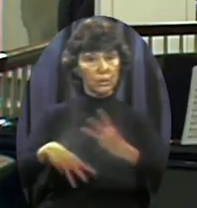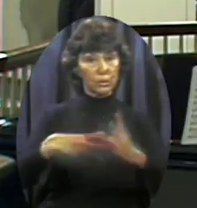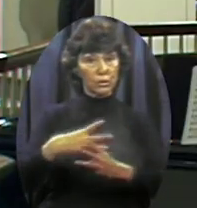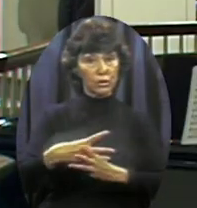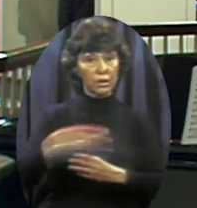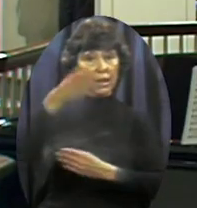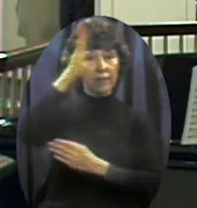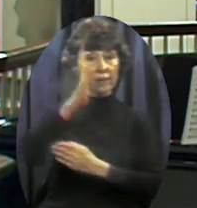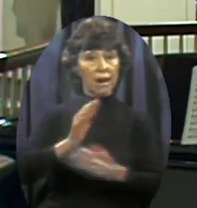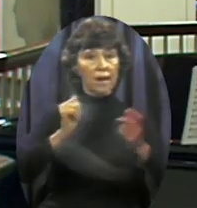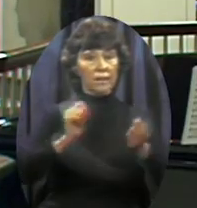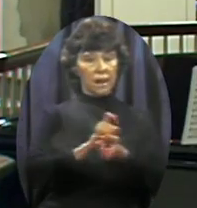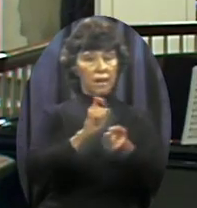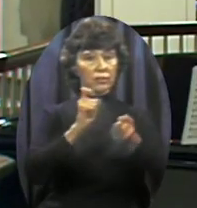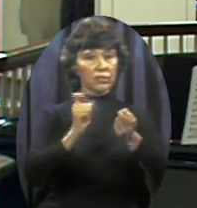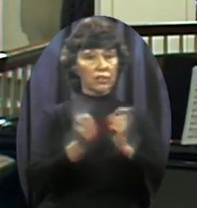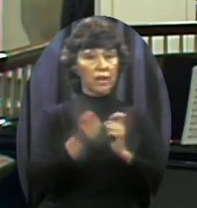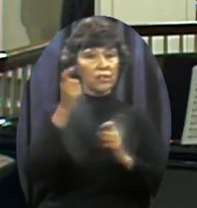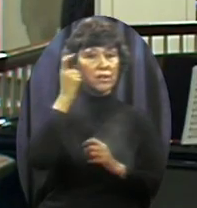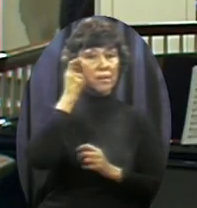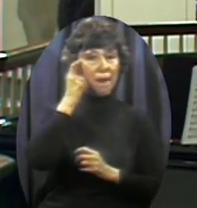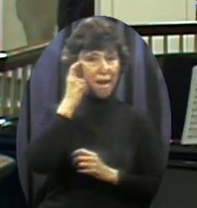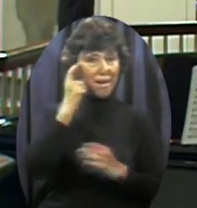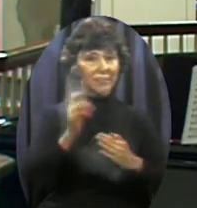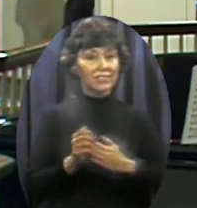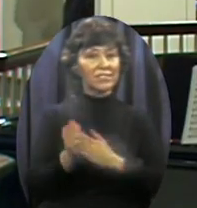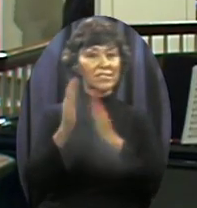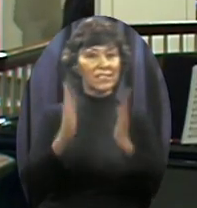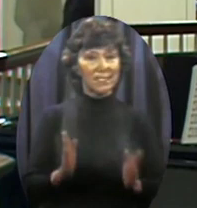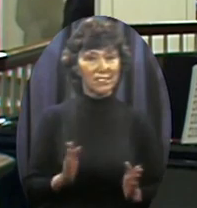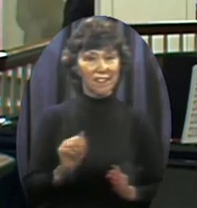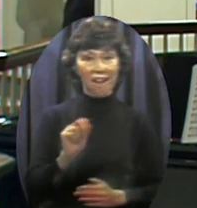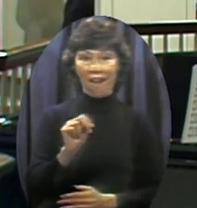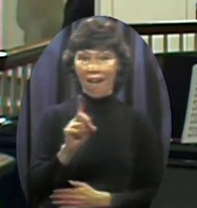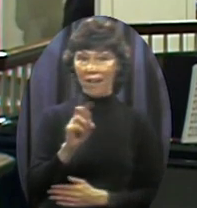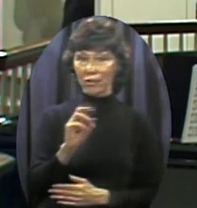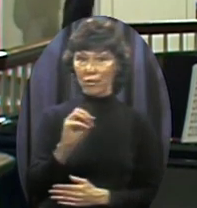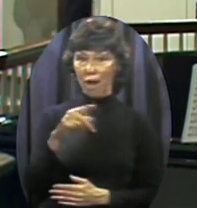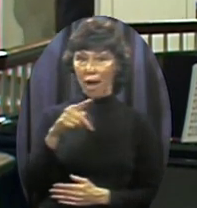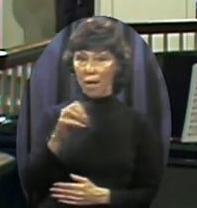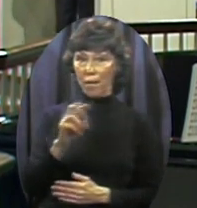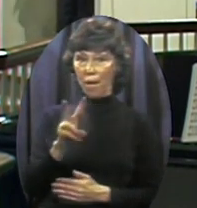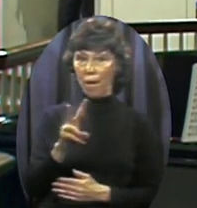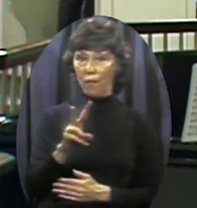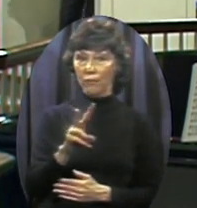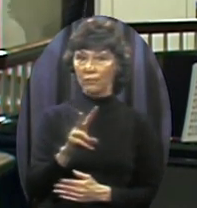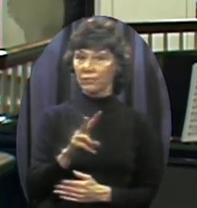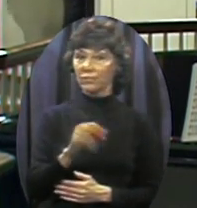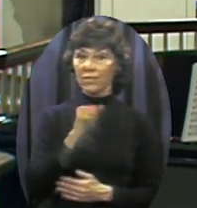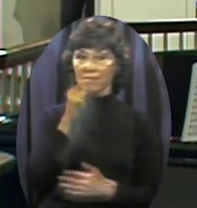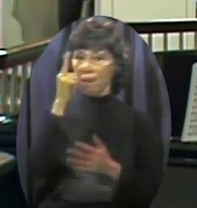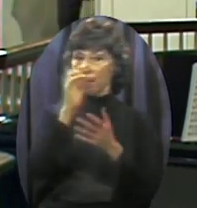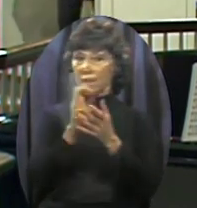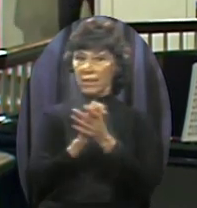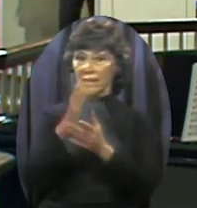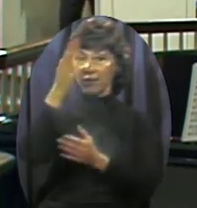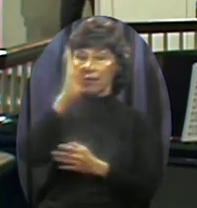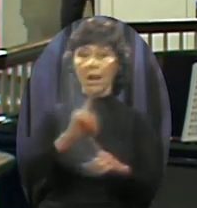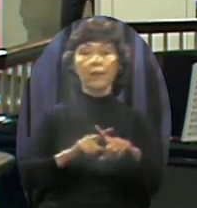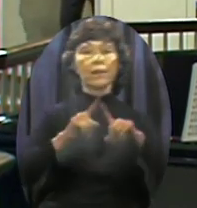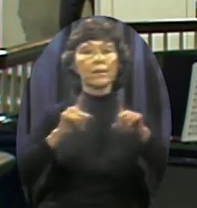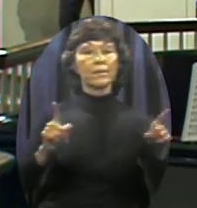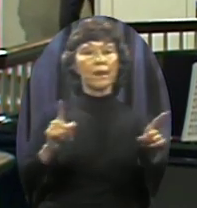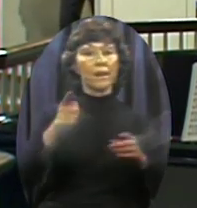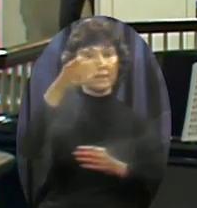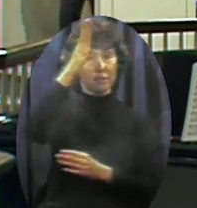He Andropov may be an atheist But God our Lord is the king of kings and lord of lords And he can make Andropov and others do